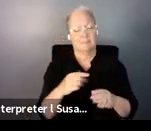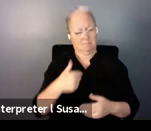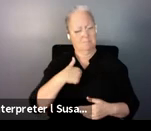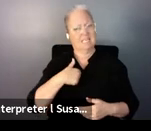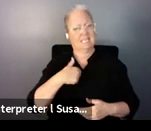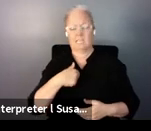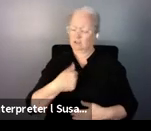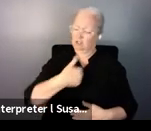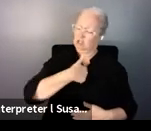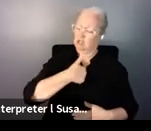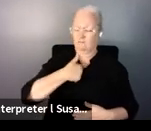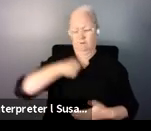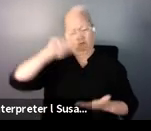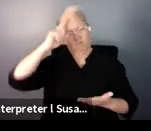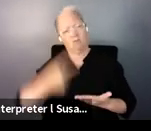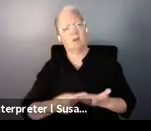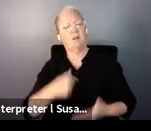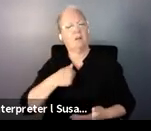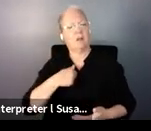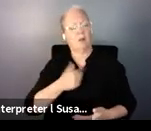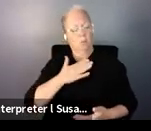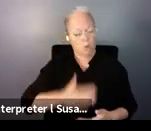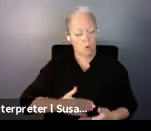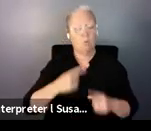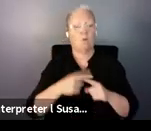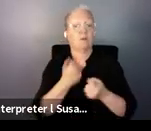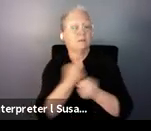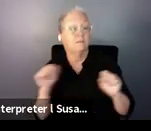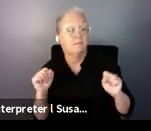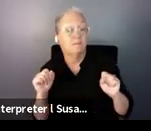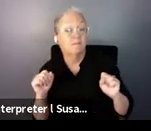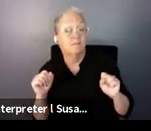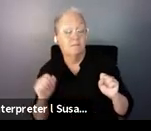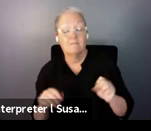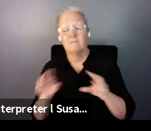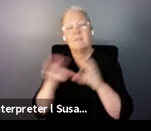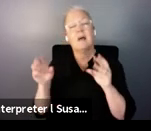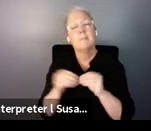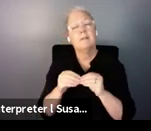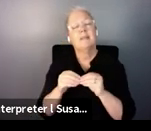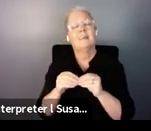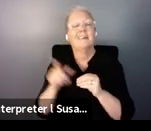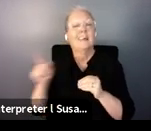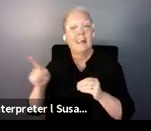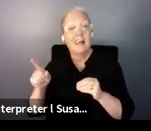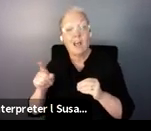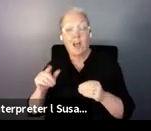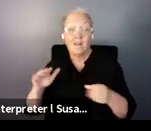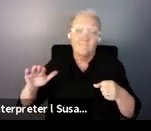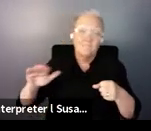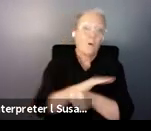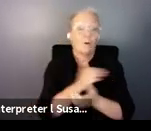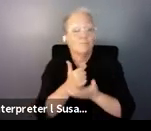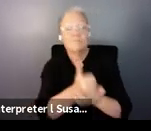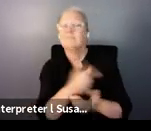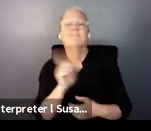ungingering in terms of safety. Families can only provide so much because of their limitation in knowledge,